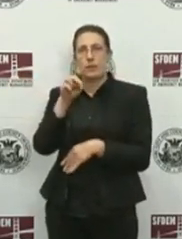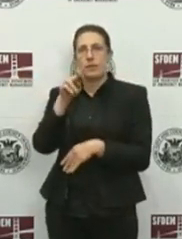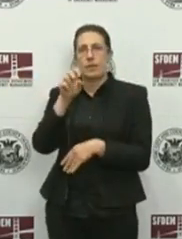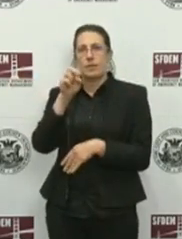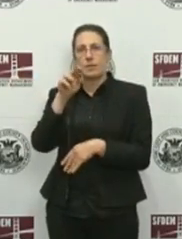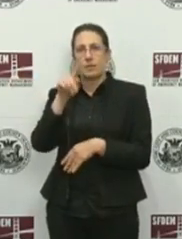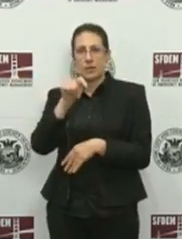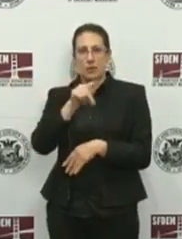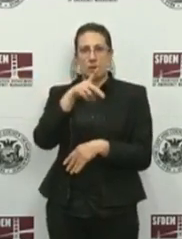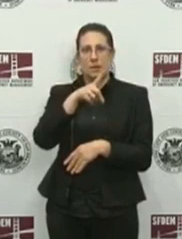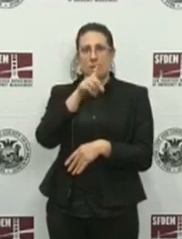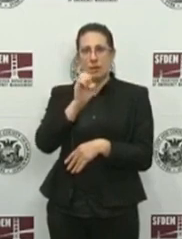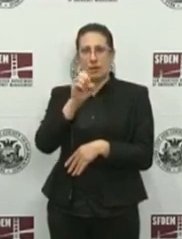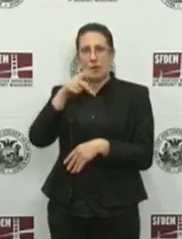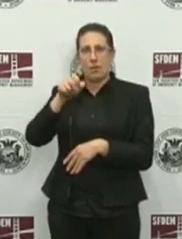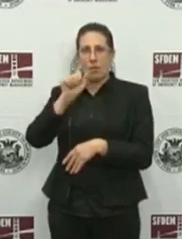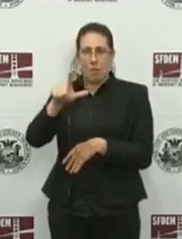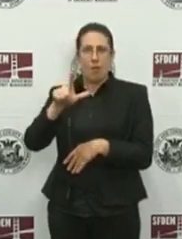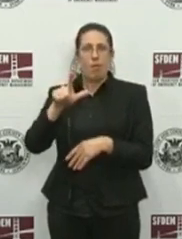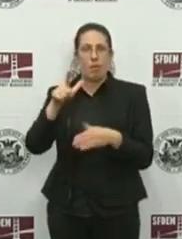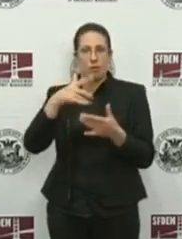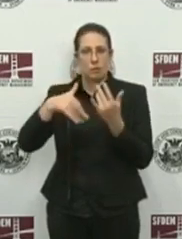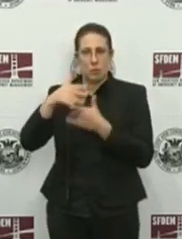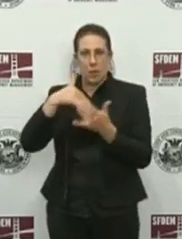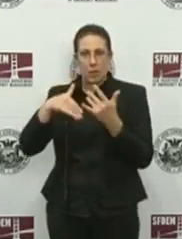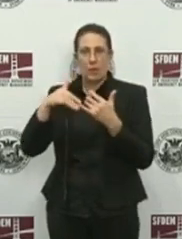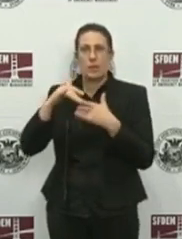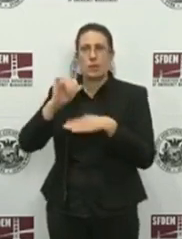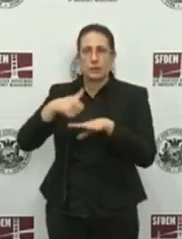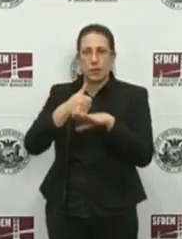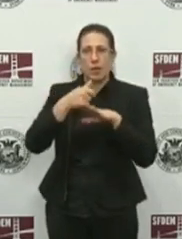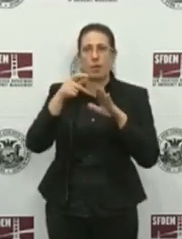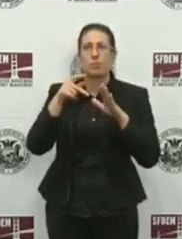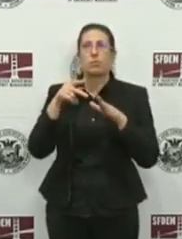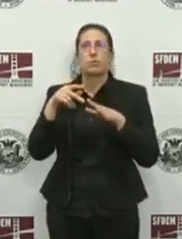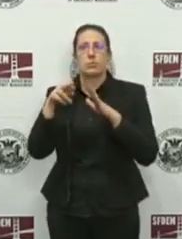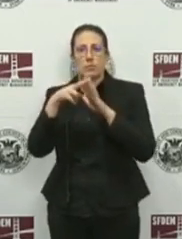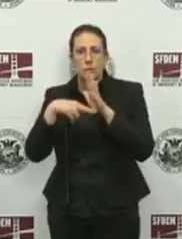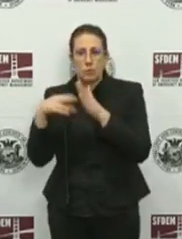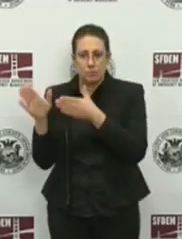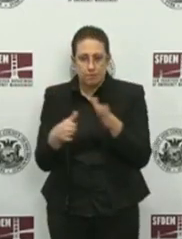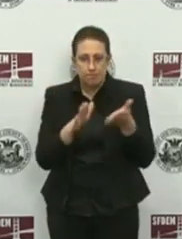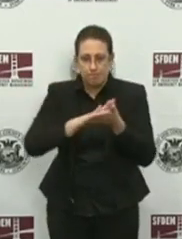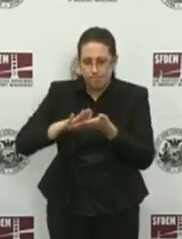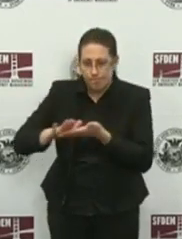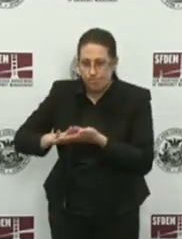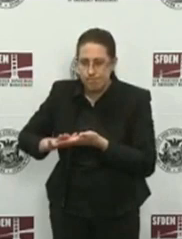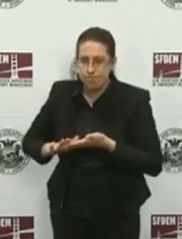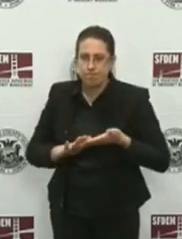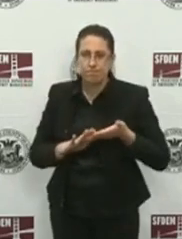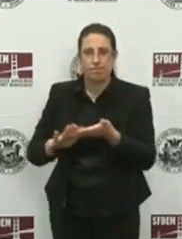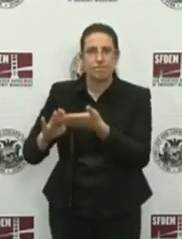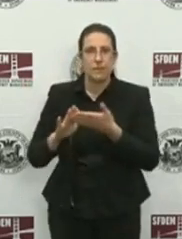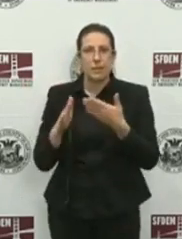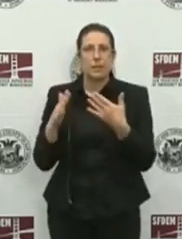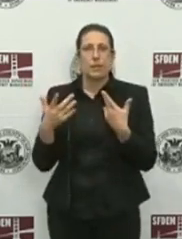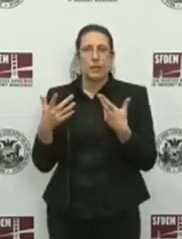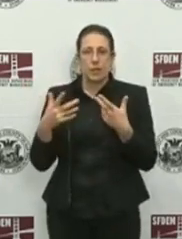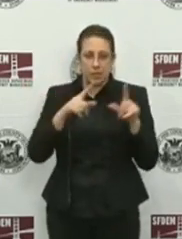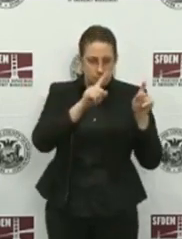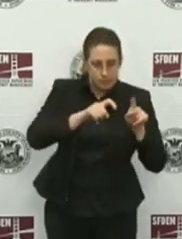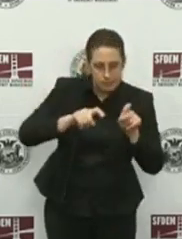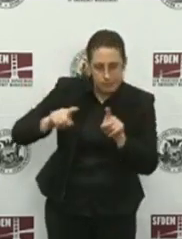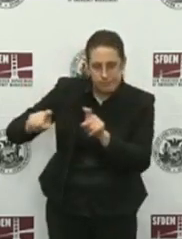follow our congregate-setting protocols, cleaning and disinfecting the shelter, screening and testing